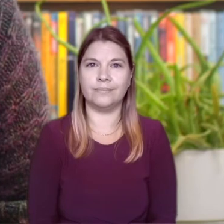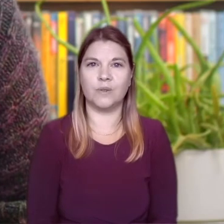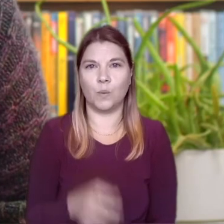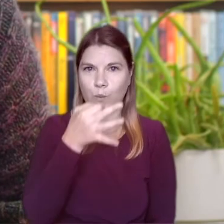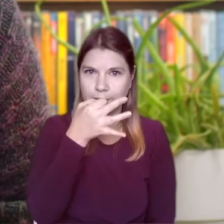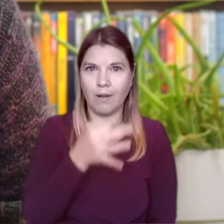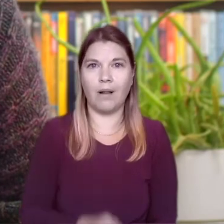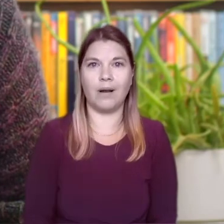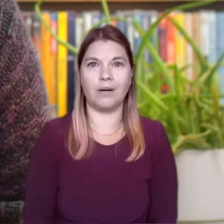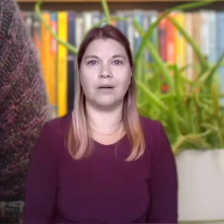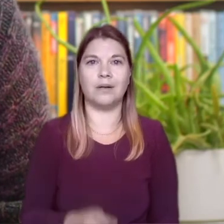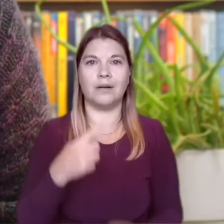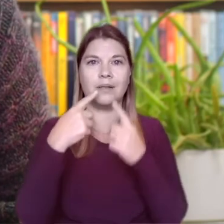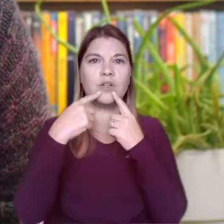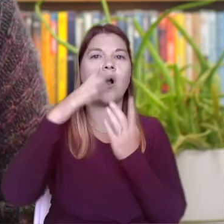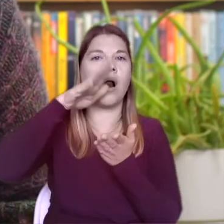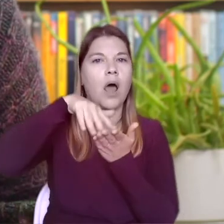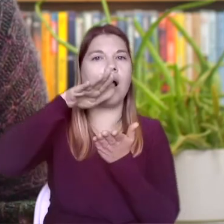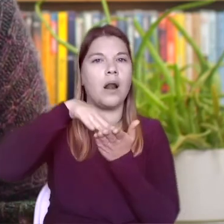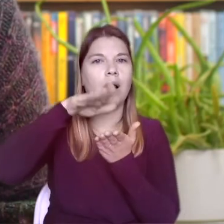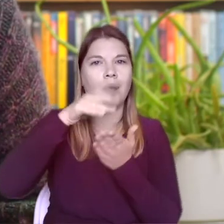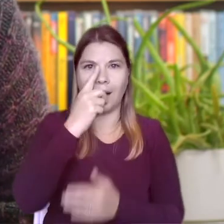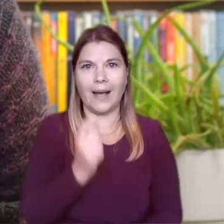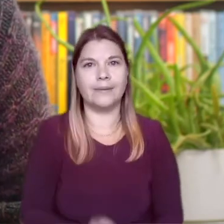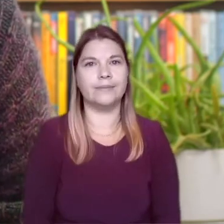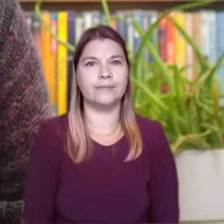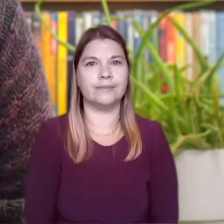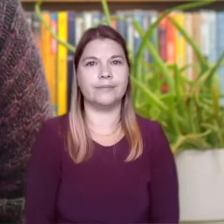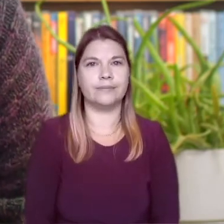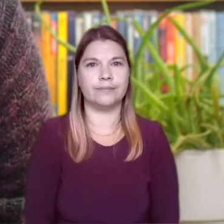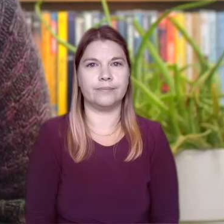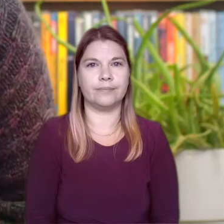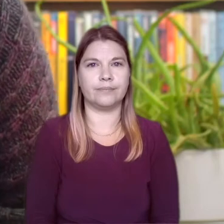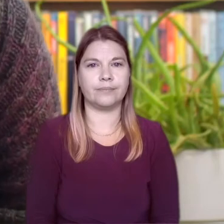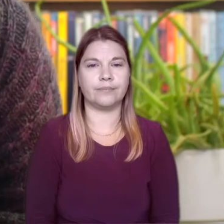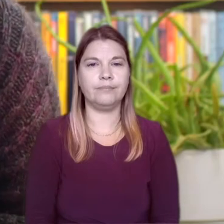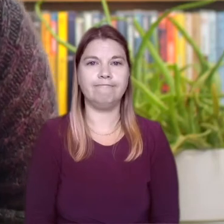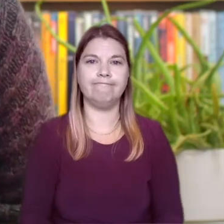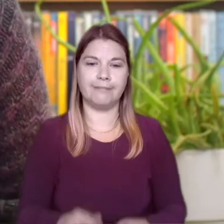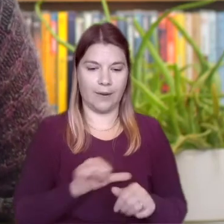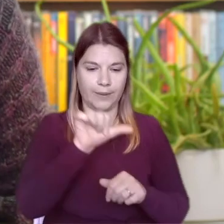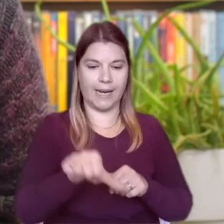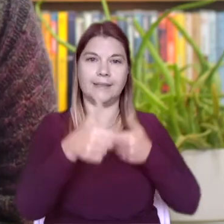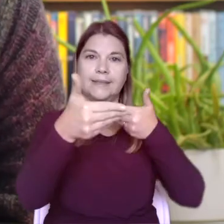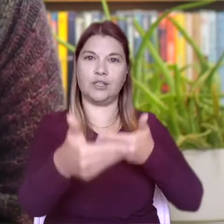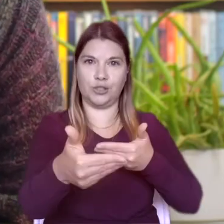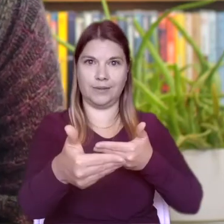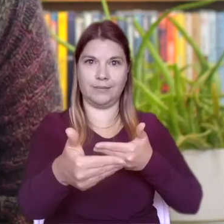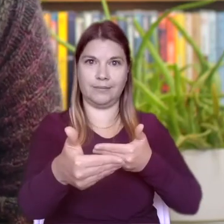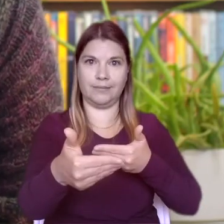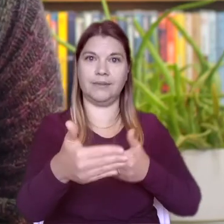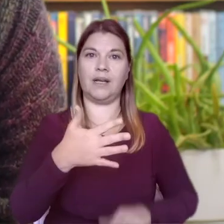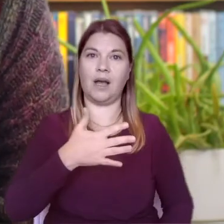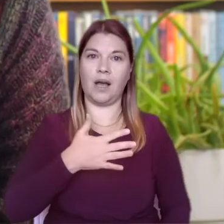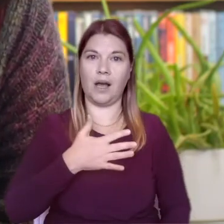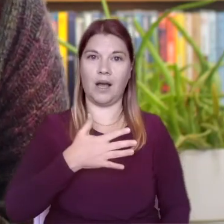whistling whistling whistling whistling whistling for this next section I'd like to offer you